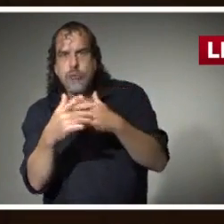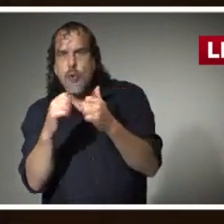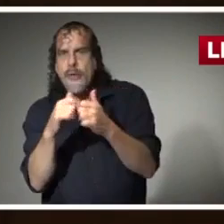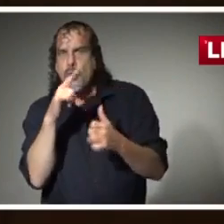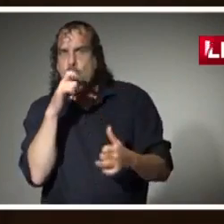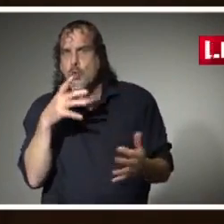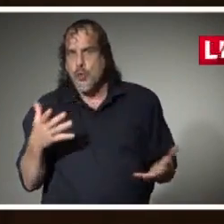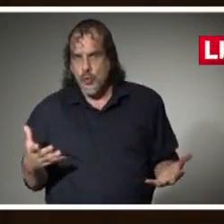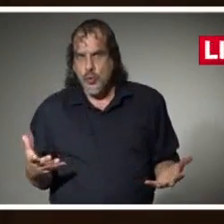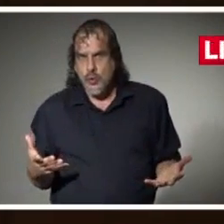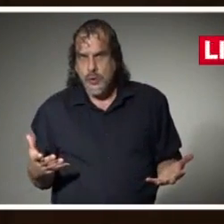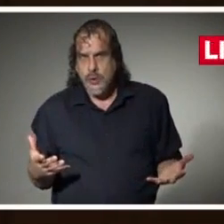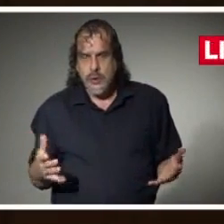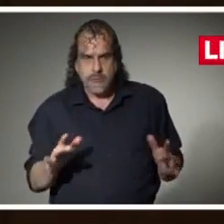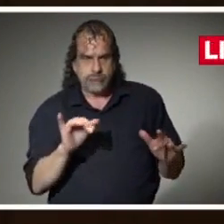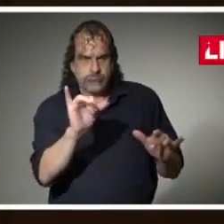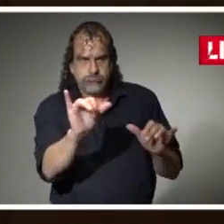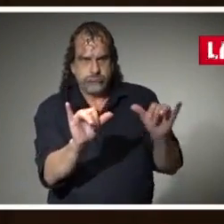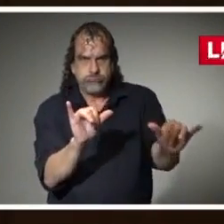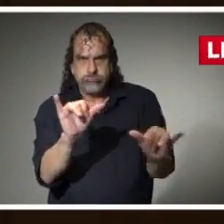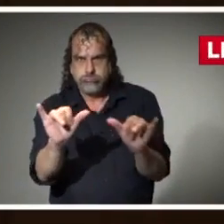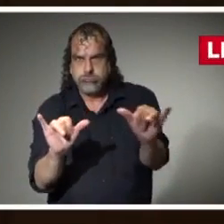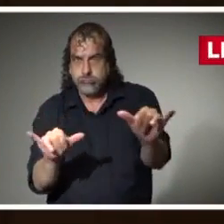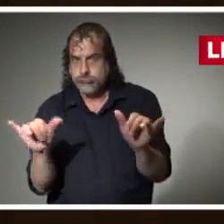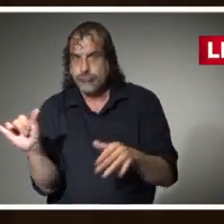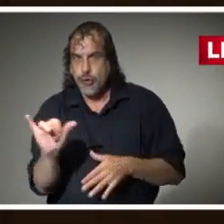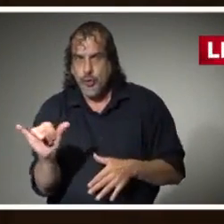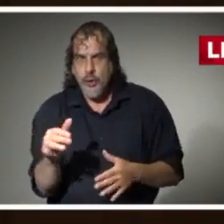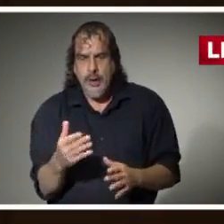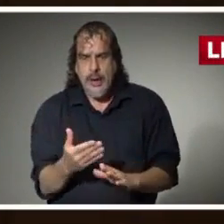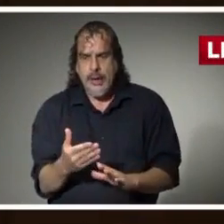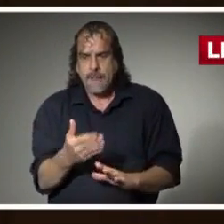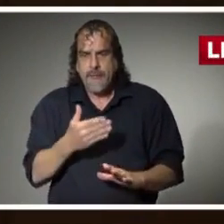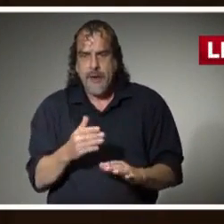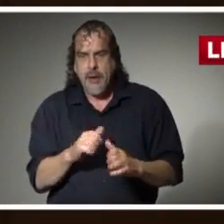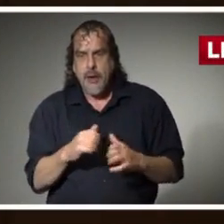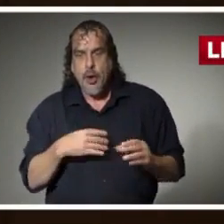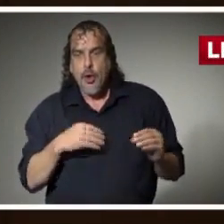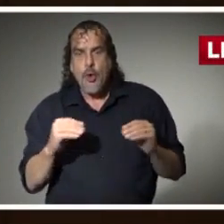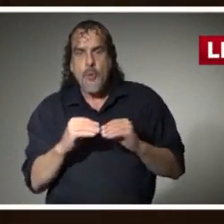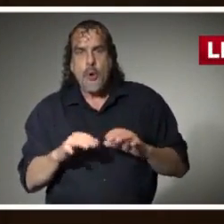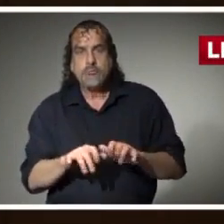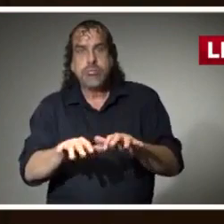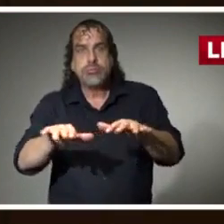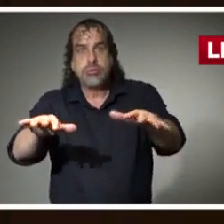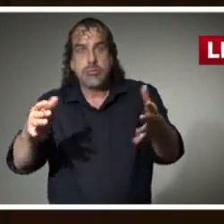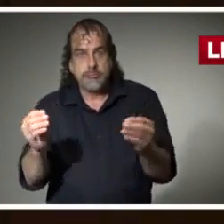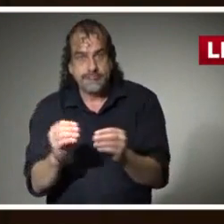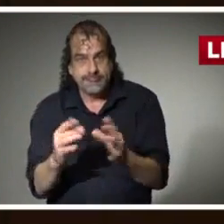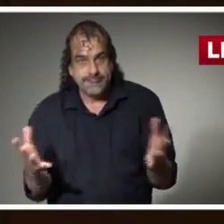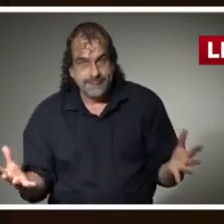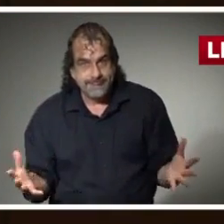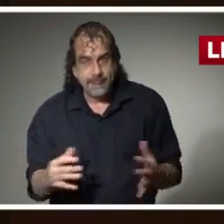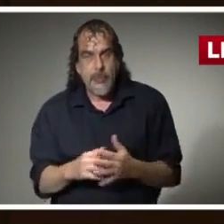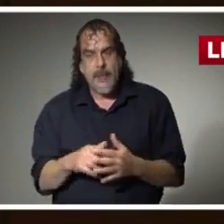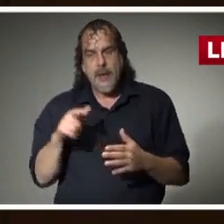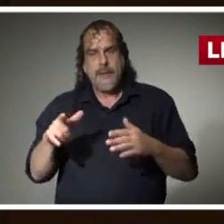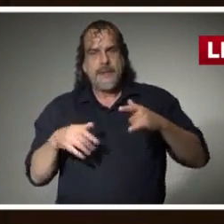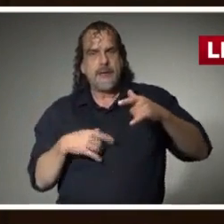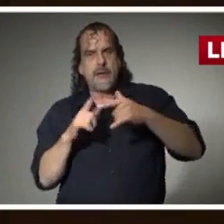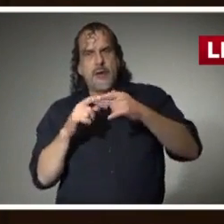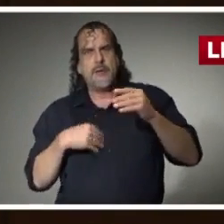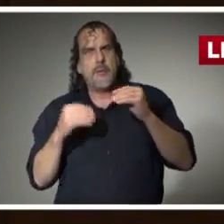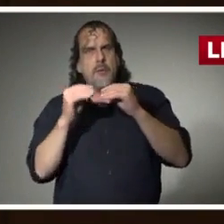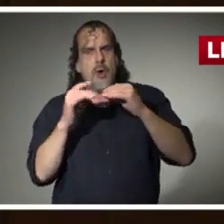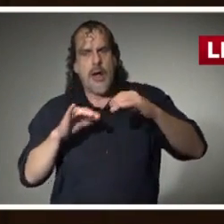so we can quarantine them and prevent further transmission down the road. So these are cornerstones of